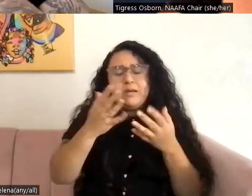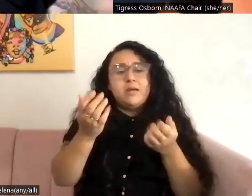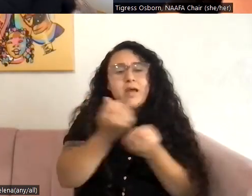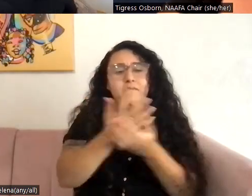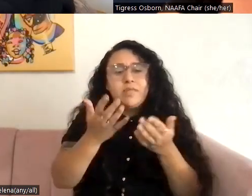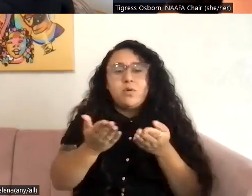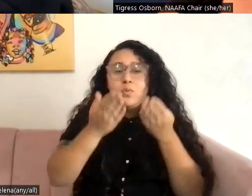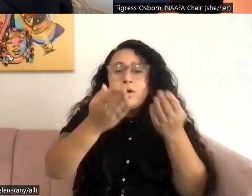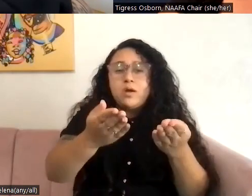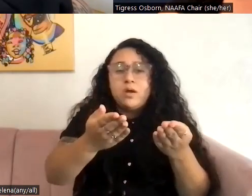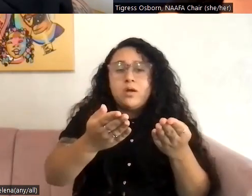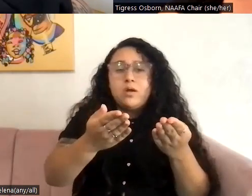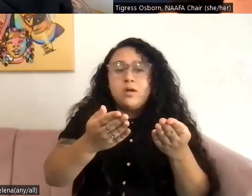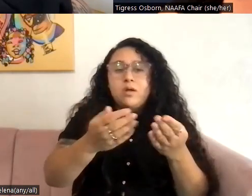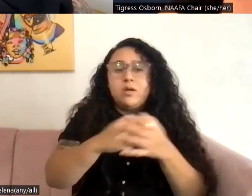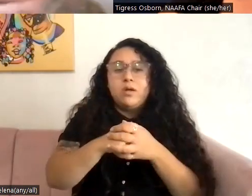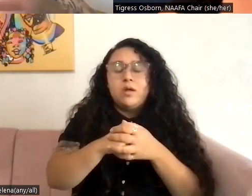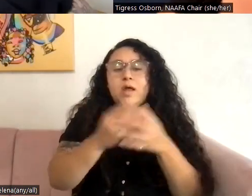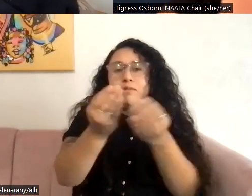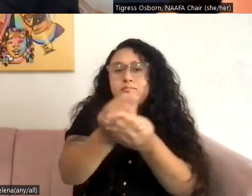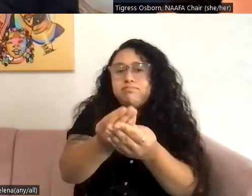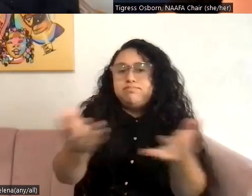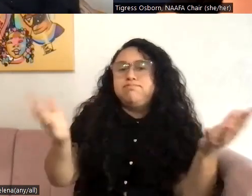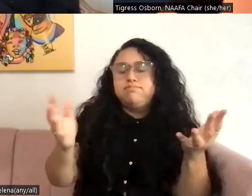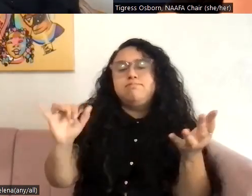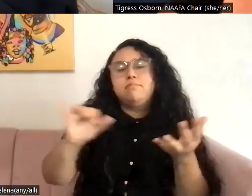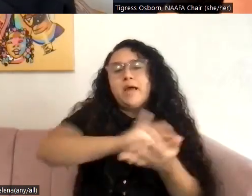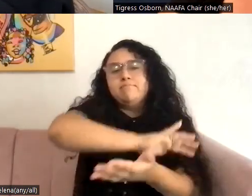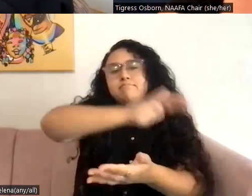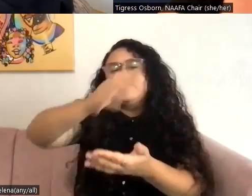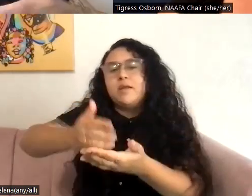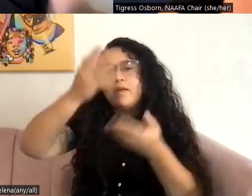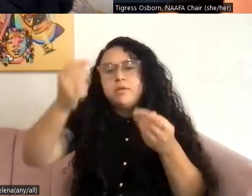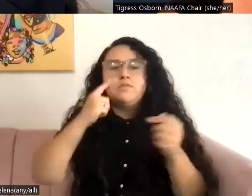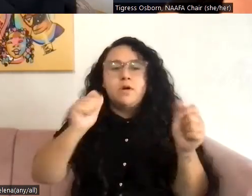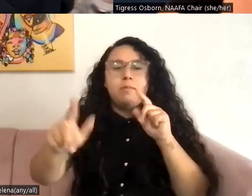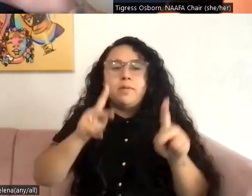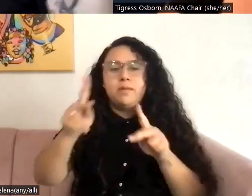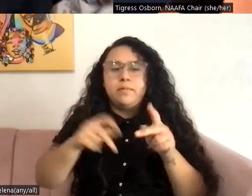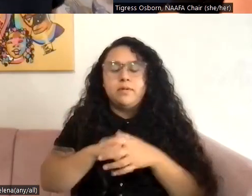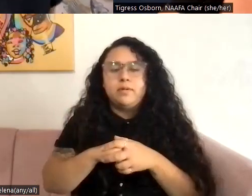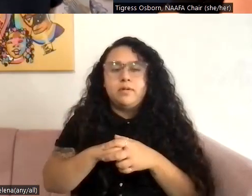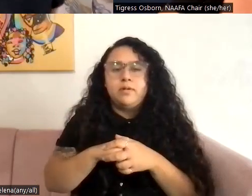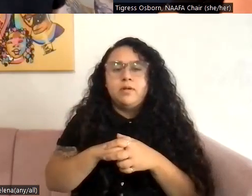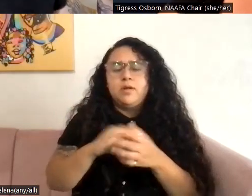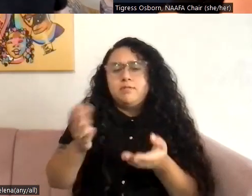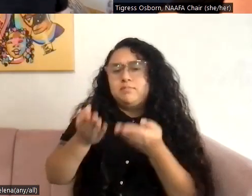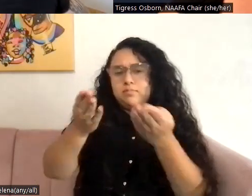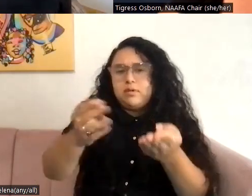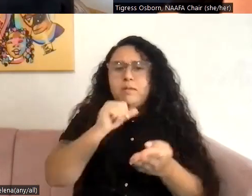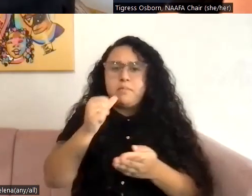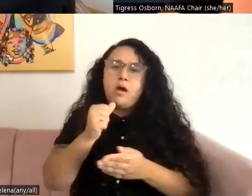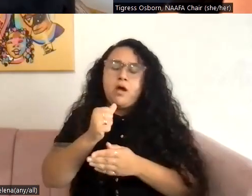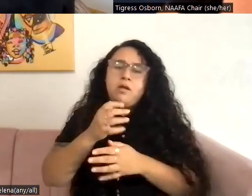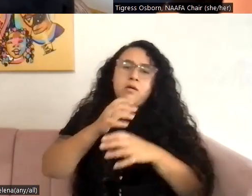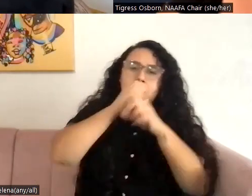I like to kind of give it a buffet to everyone. Like, here's all the information. I'm not going to skip, I'm not going to keep any of it. You